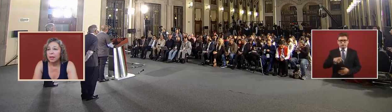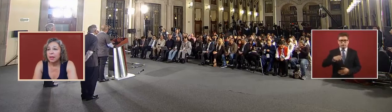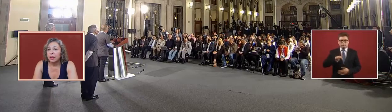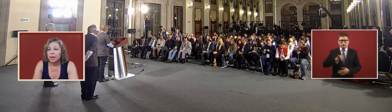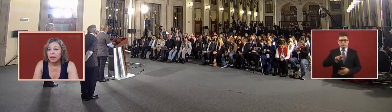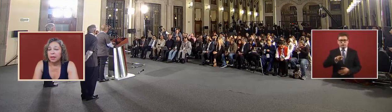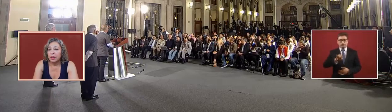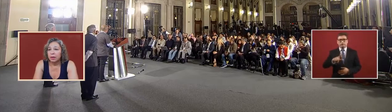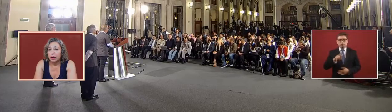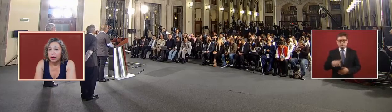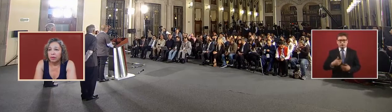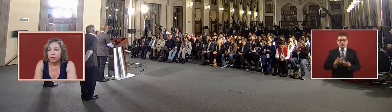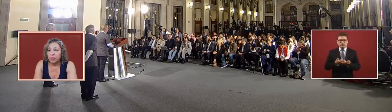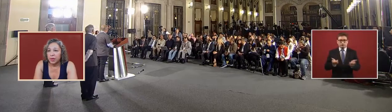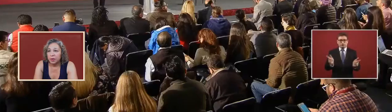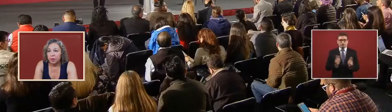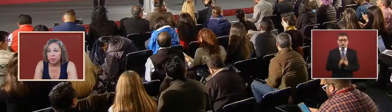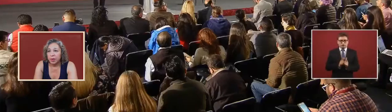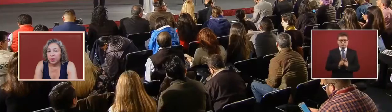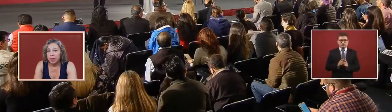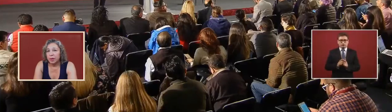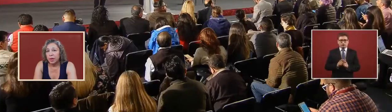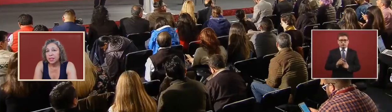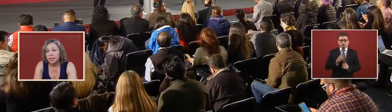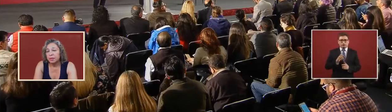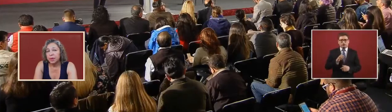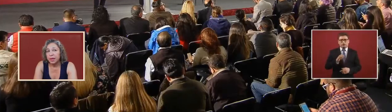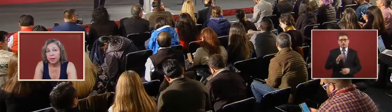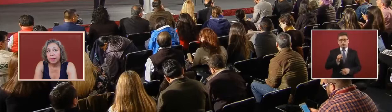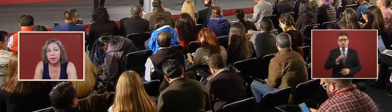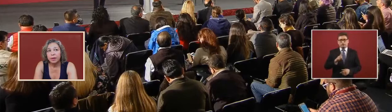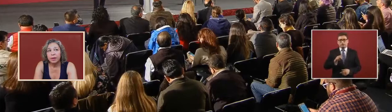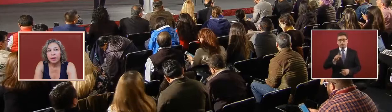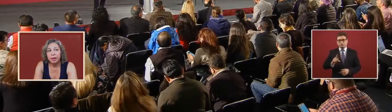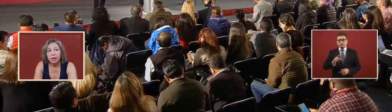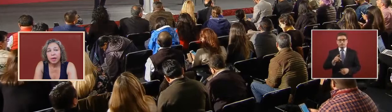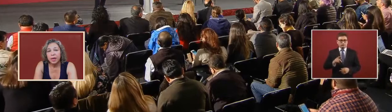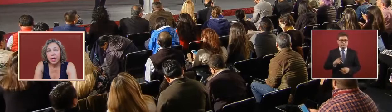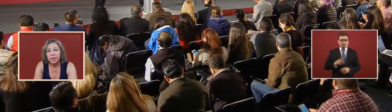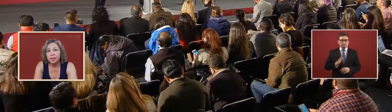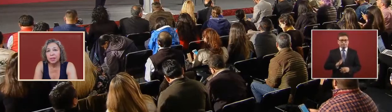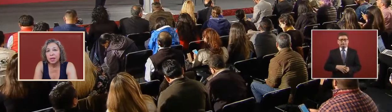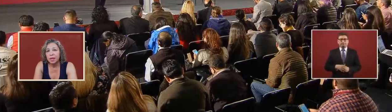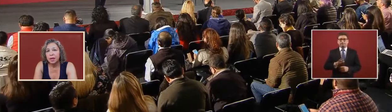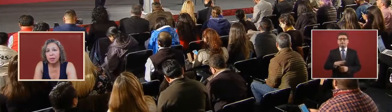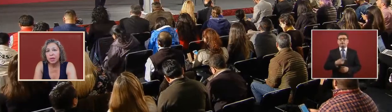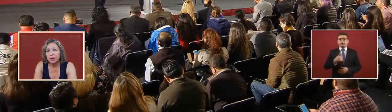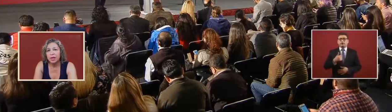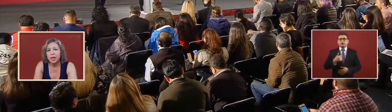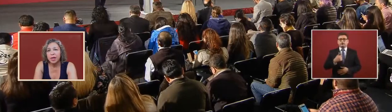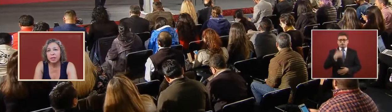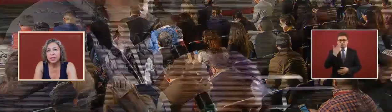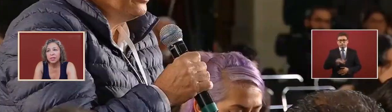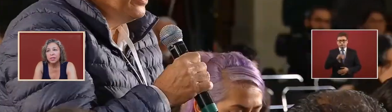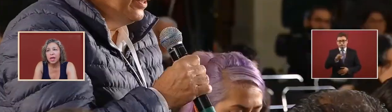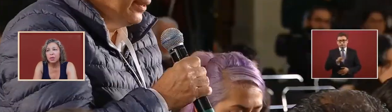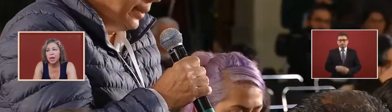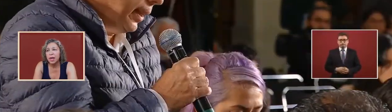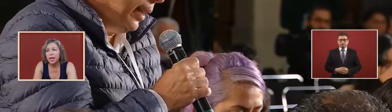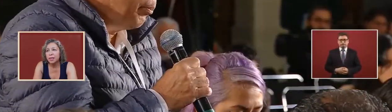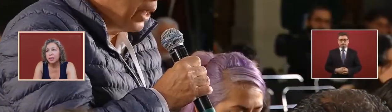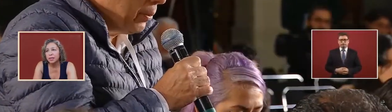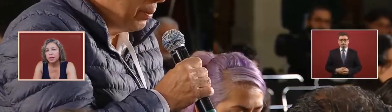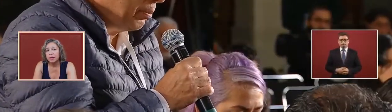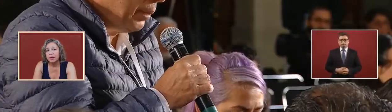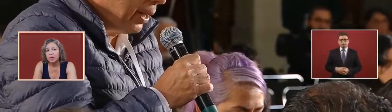from the group sdp analysis economical analysis i